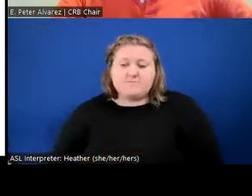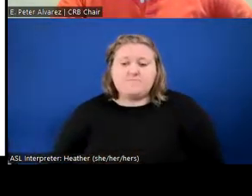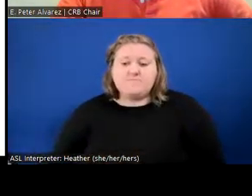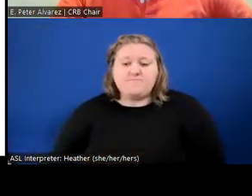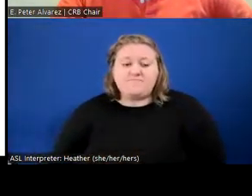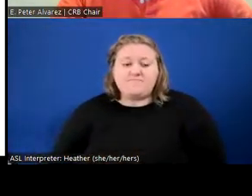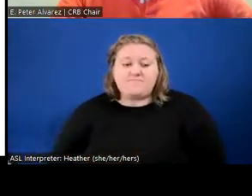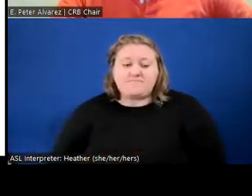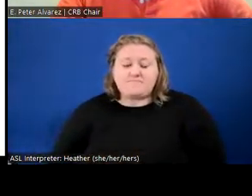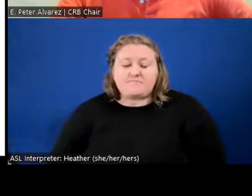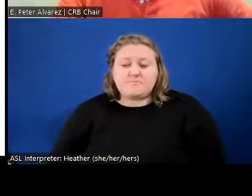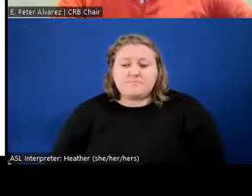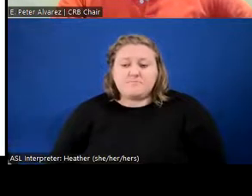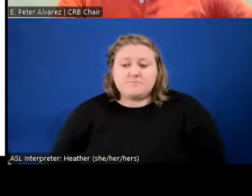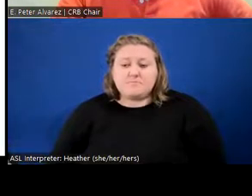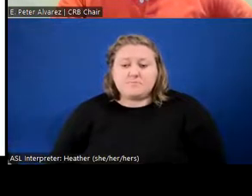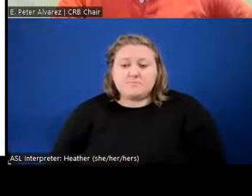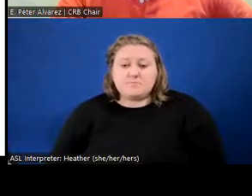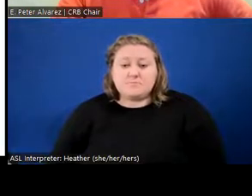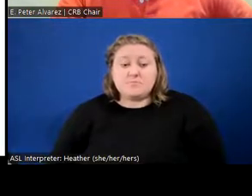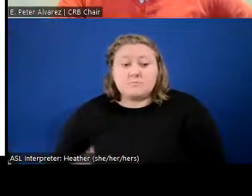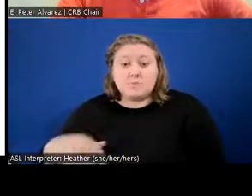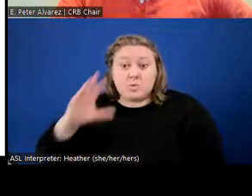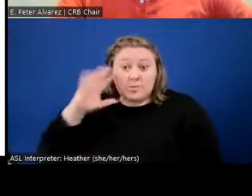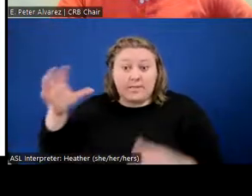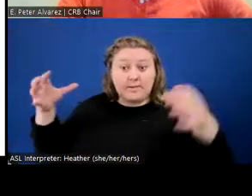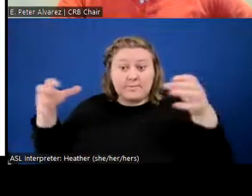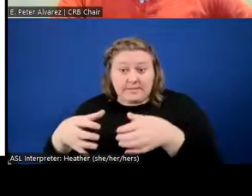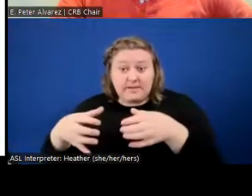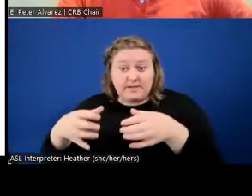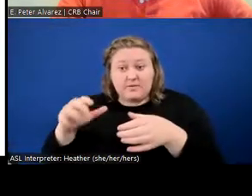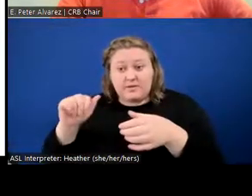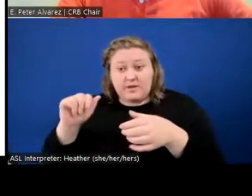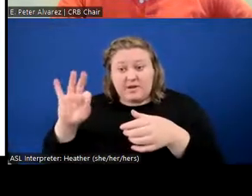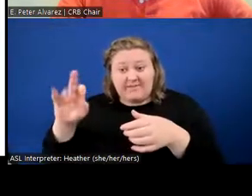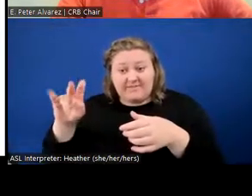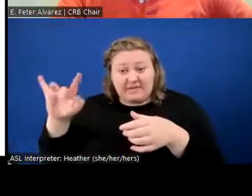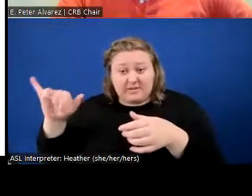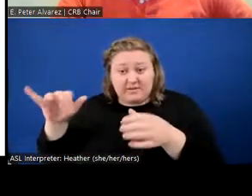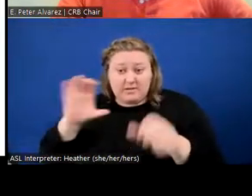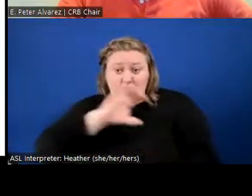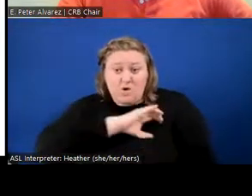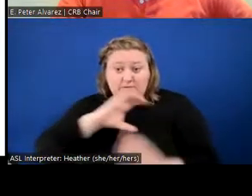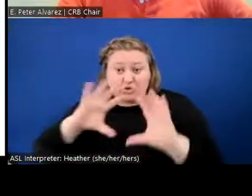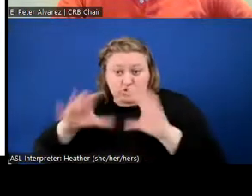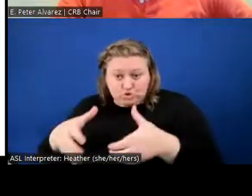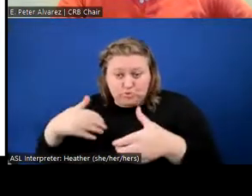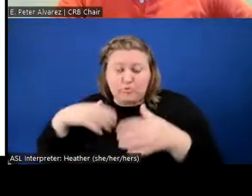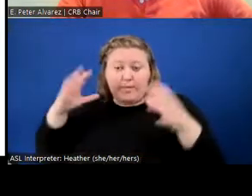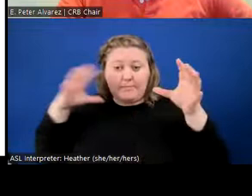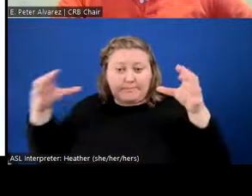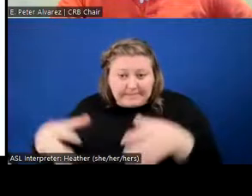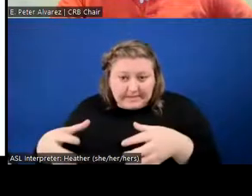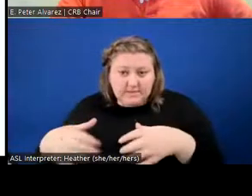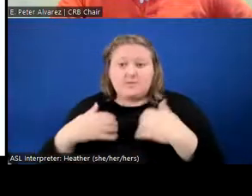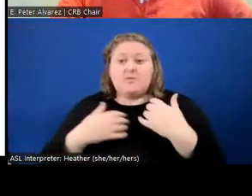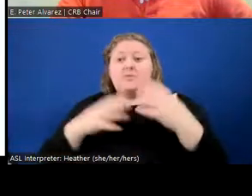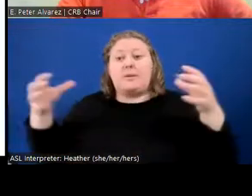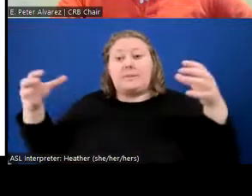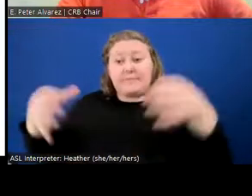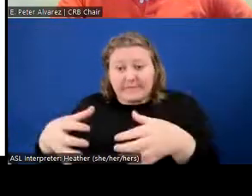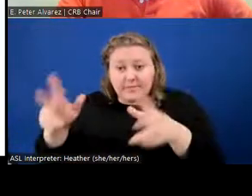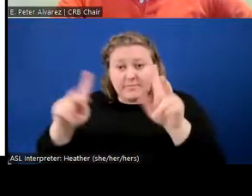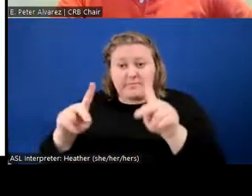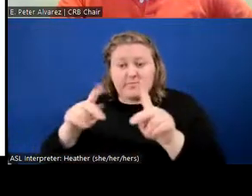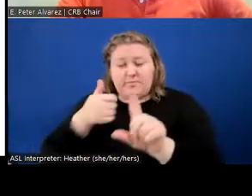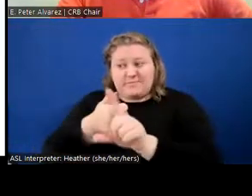meet with, like we're meeting with the affinity officers group. We're meeting with different people who are invested in